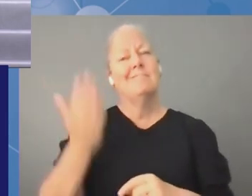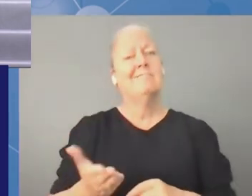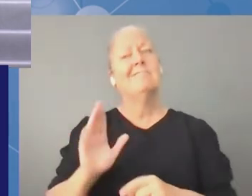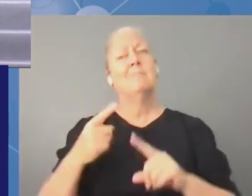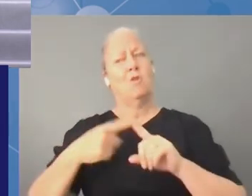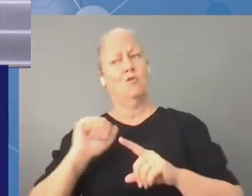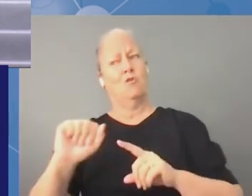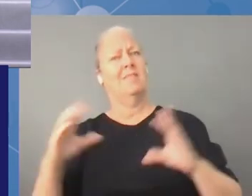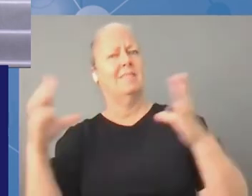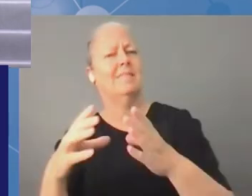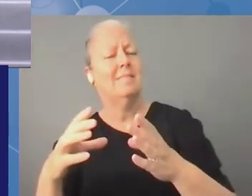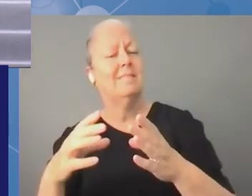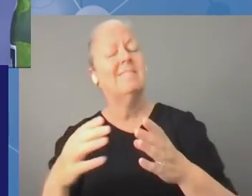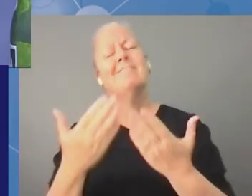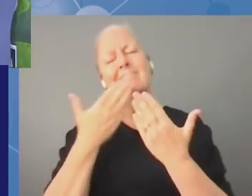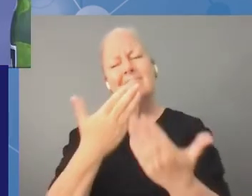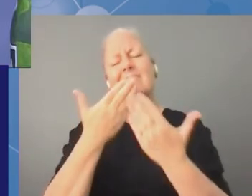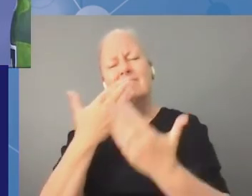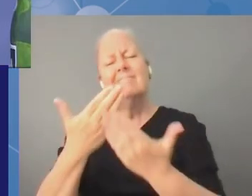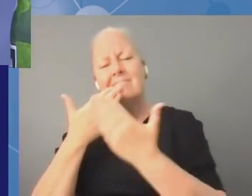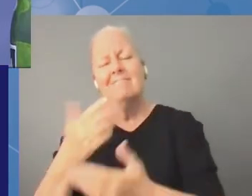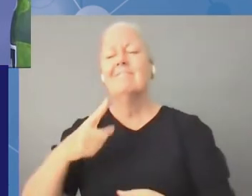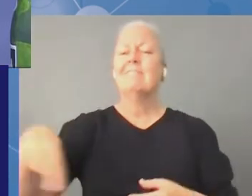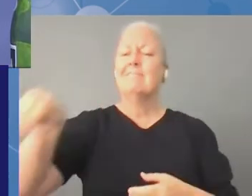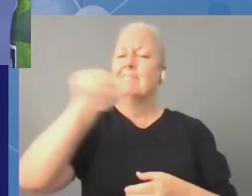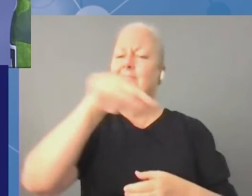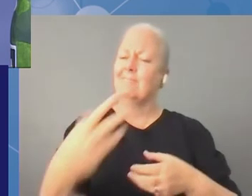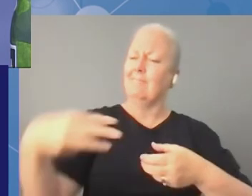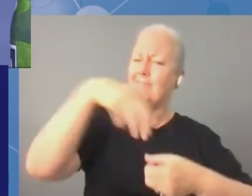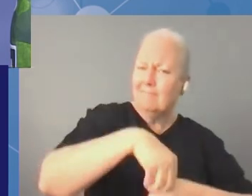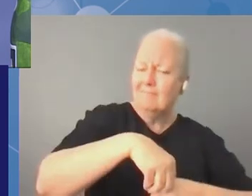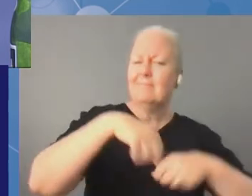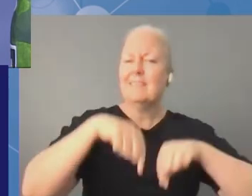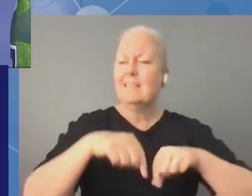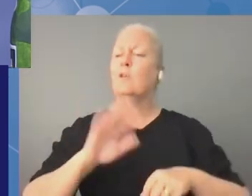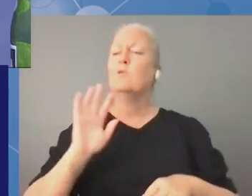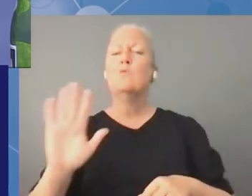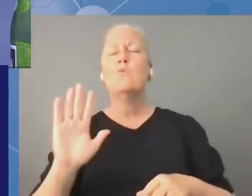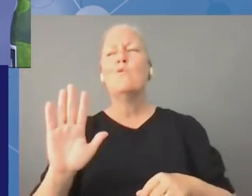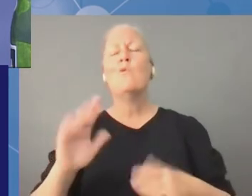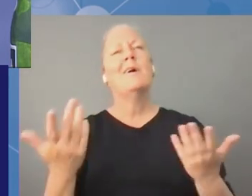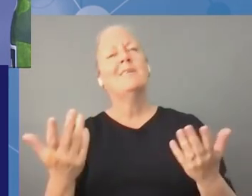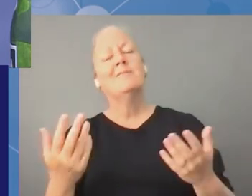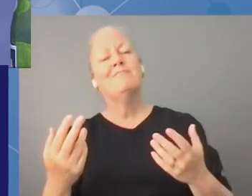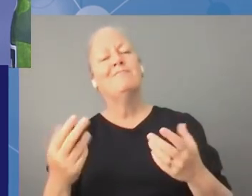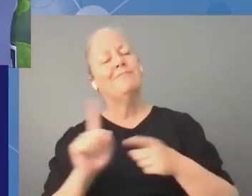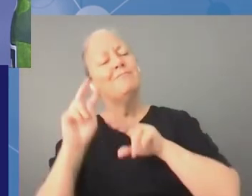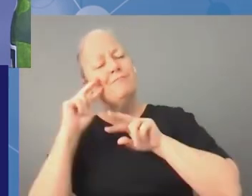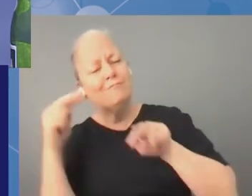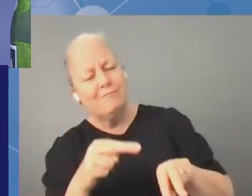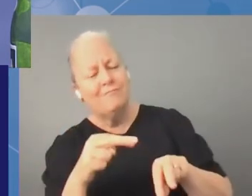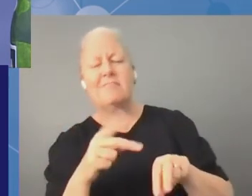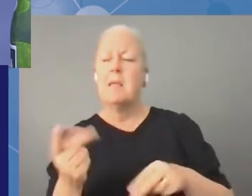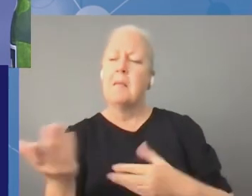want to thank them also for becoming part of this process and adding their perspectives and linking the igf to the digital cooperation